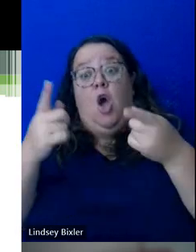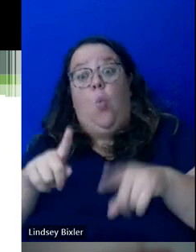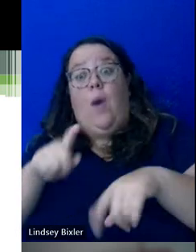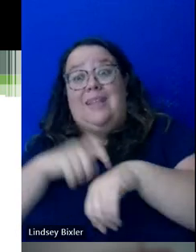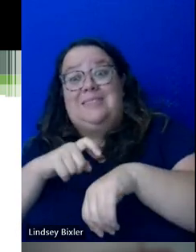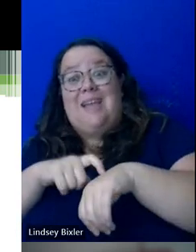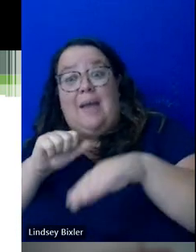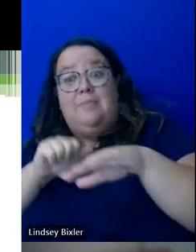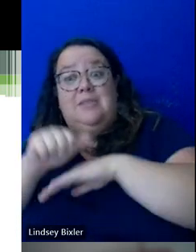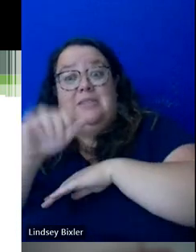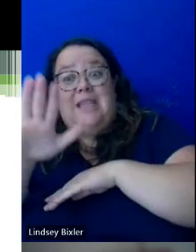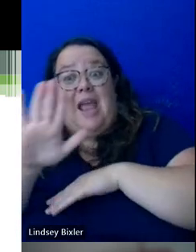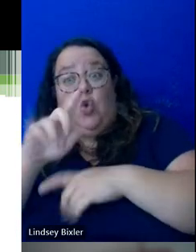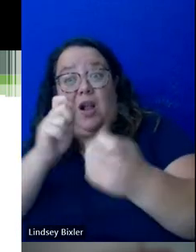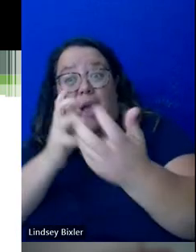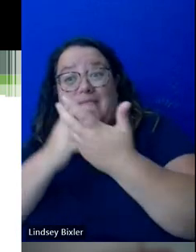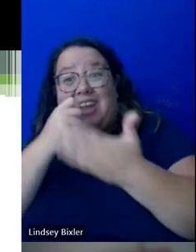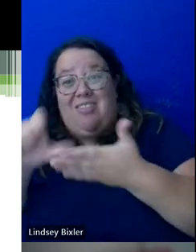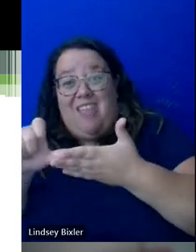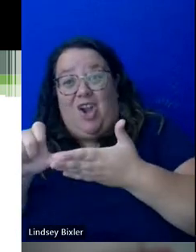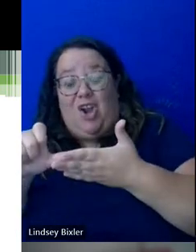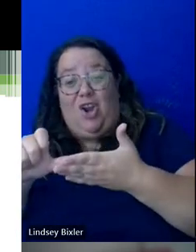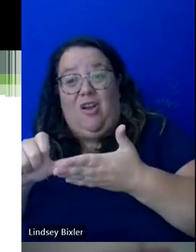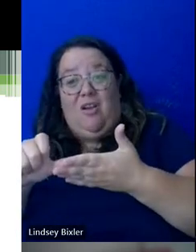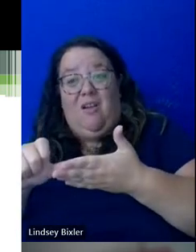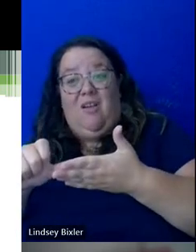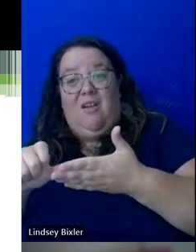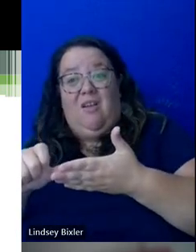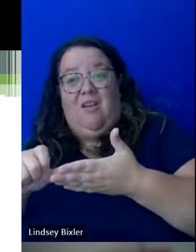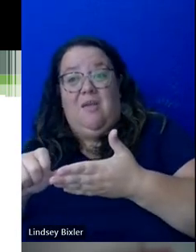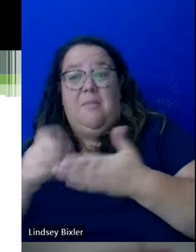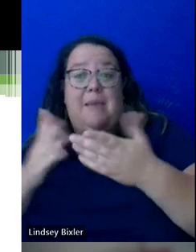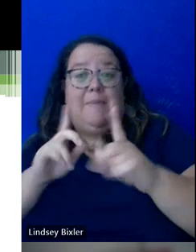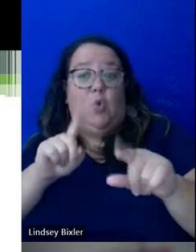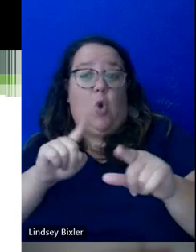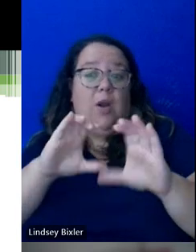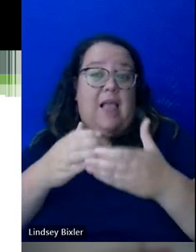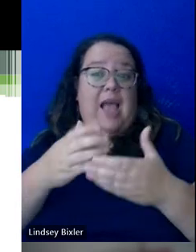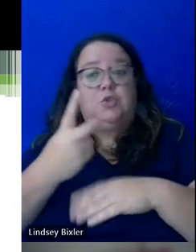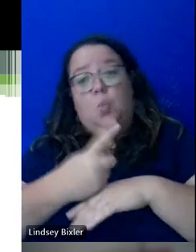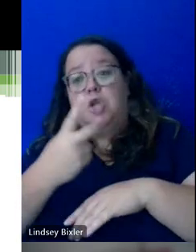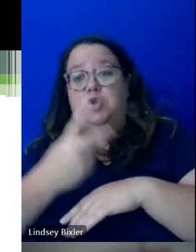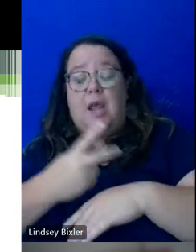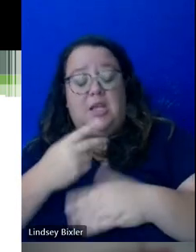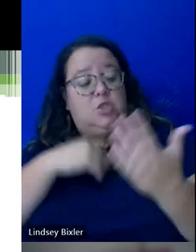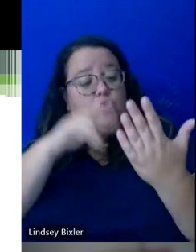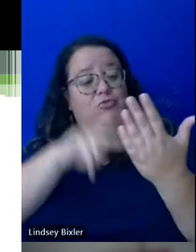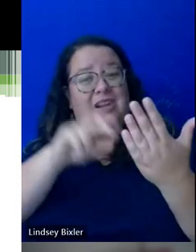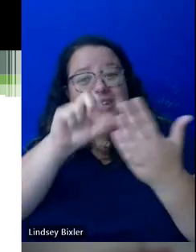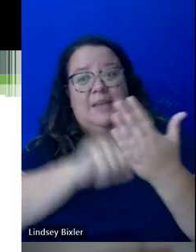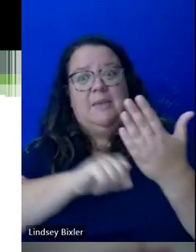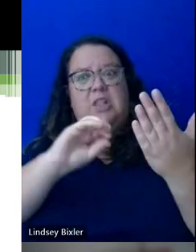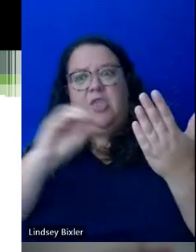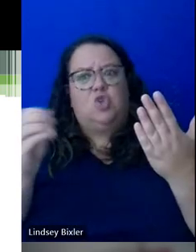your accommodation letters, you know, we're going to have you have gone to class maybe a couple of days. You have your syllabus. You know that there is no tests